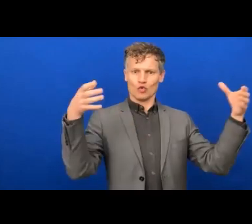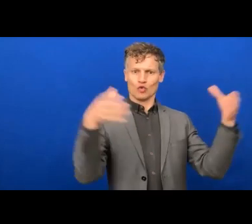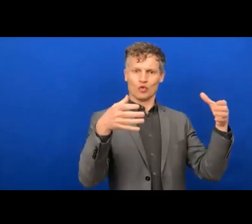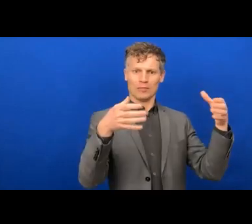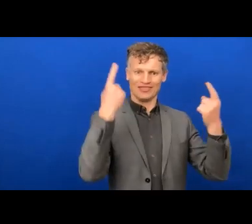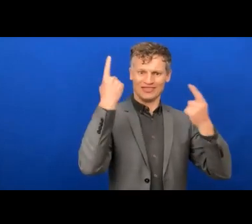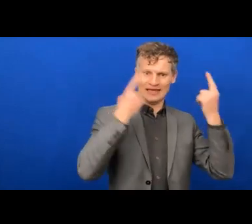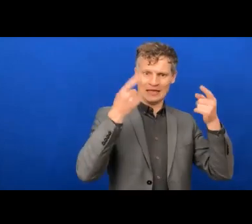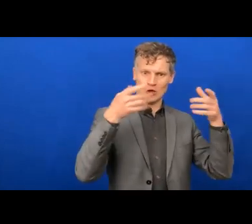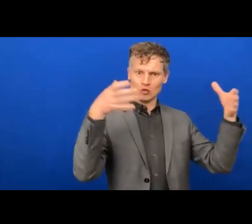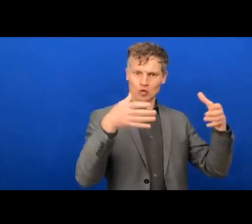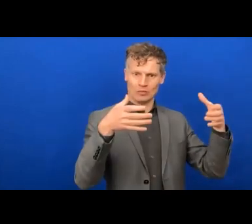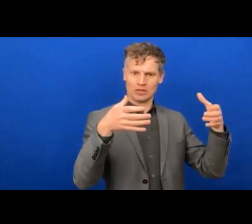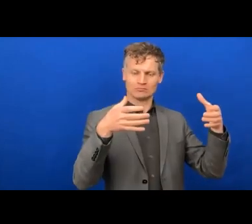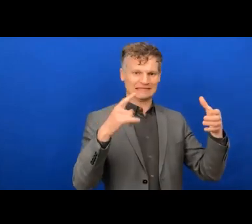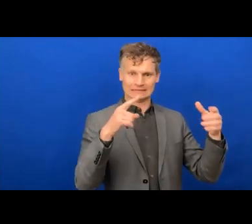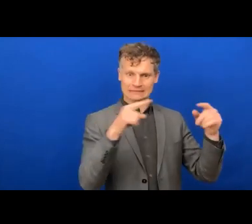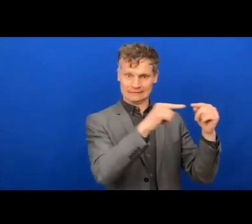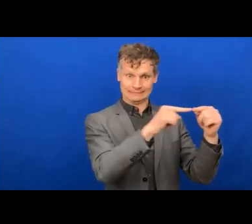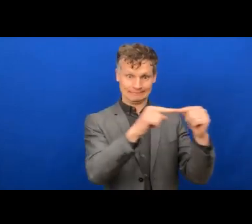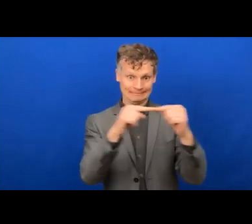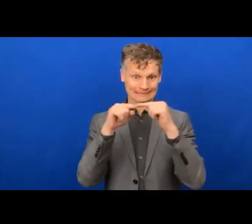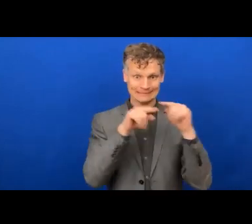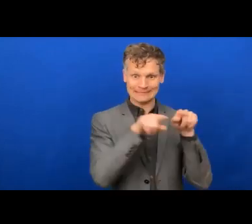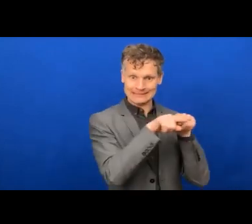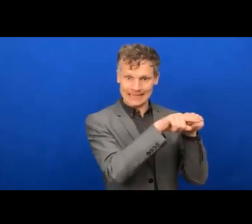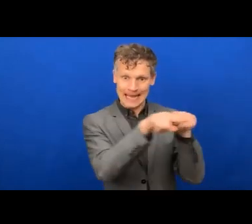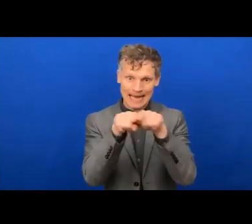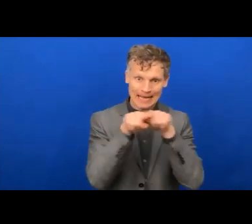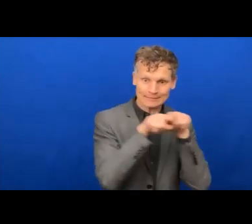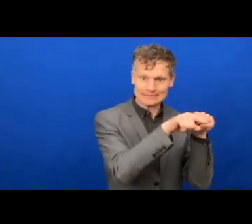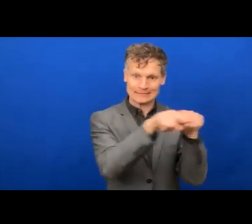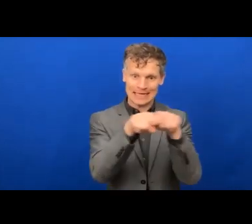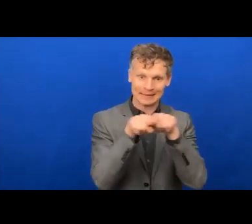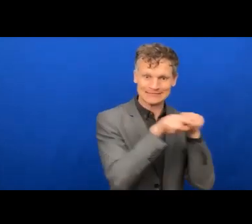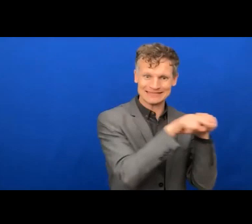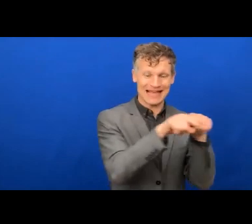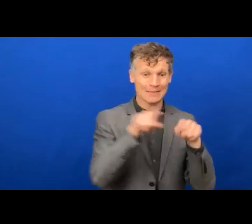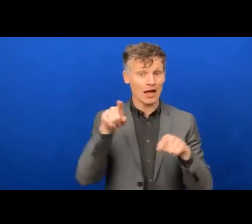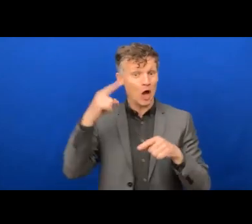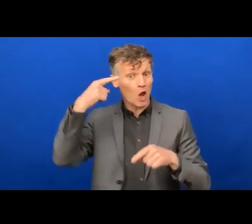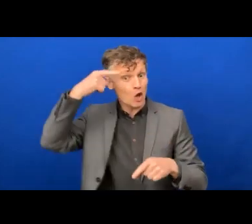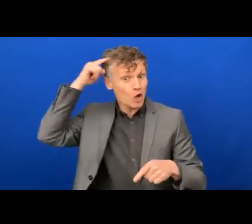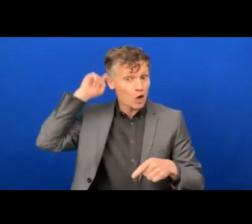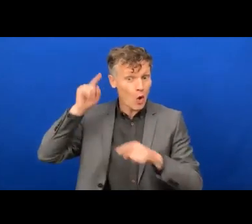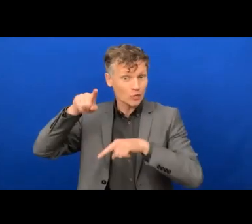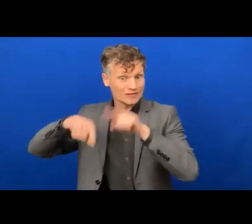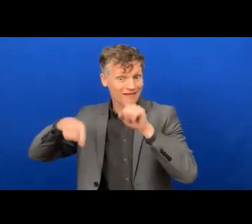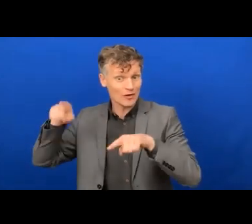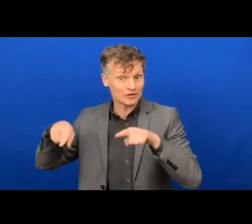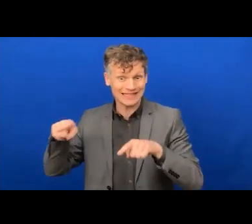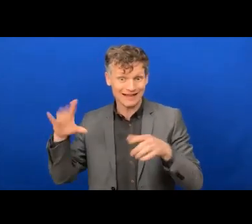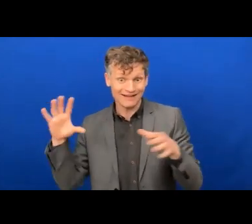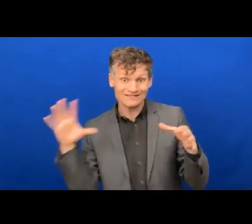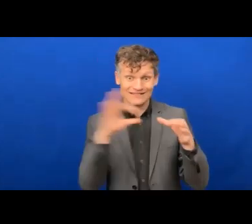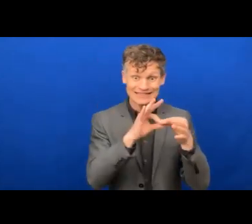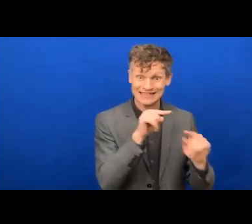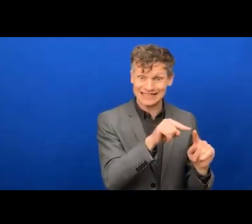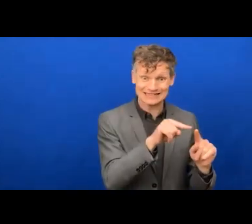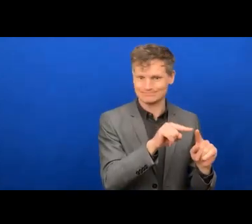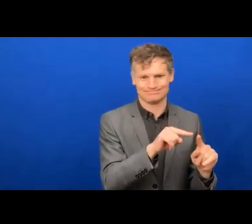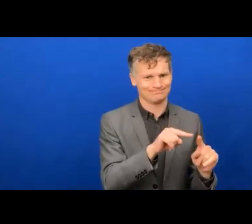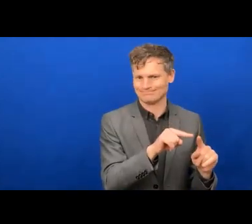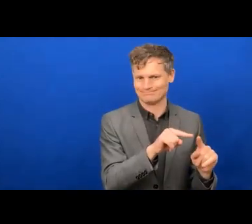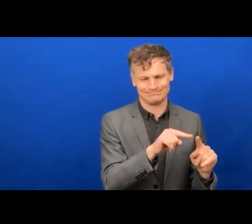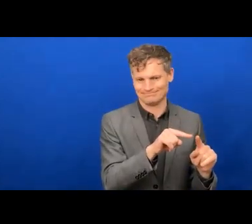groupthink, you will get different ideas. And I think that that is really the lifeblood of innovation. So,